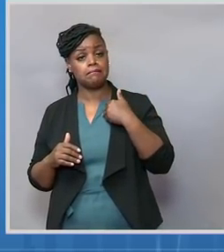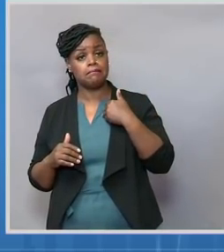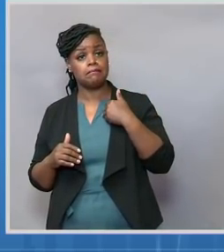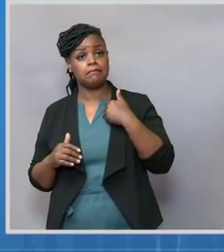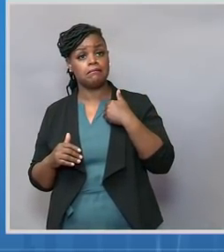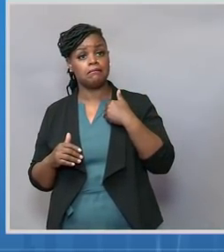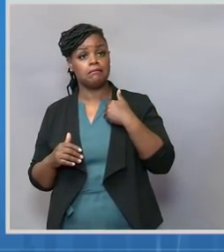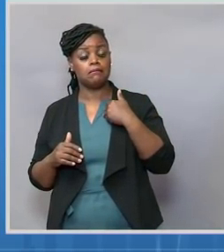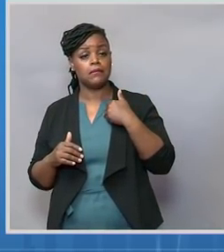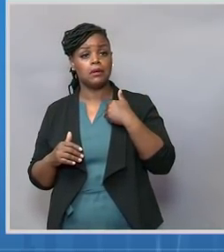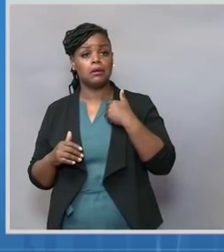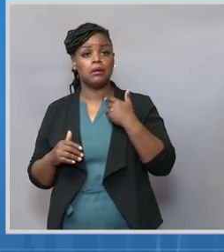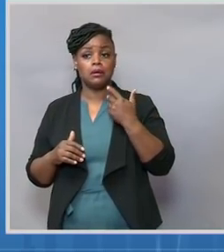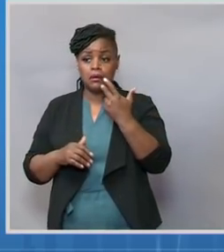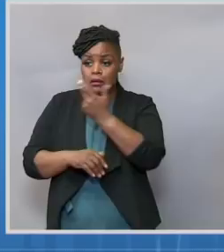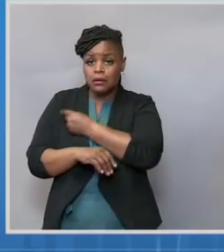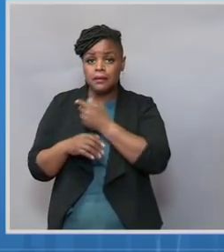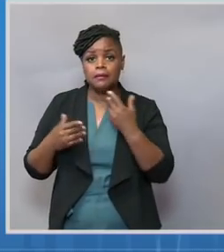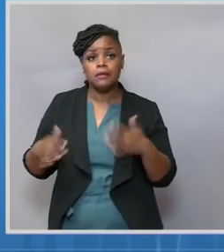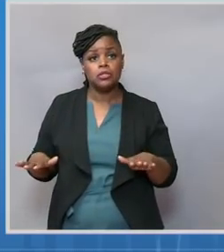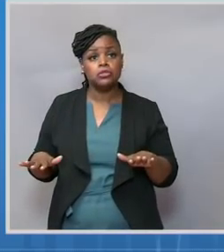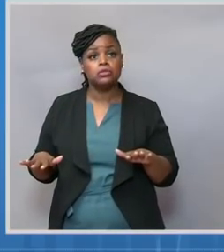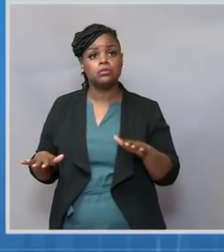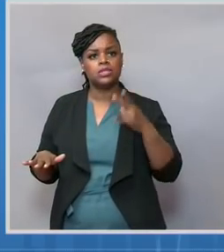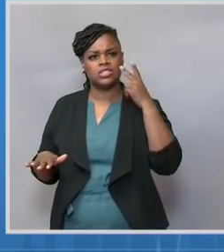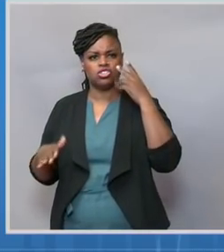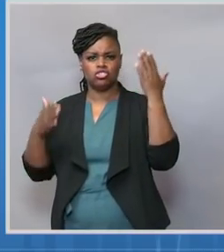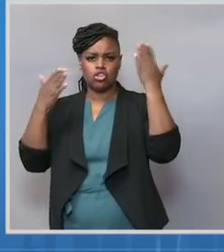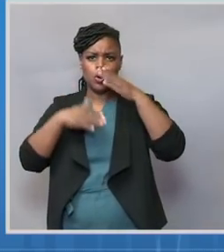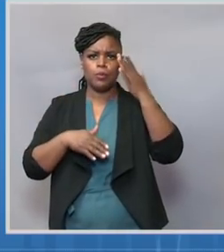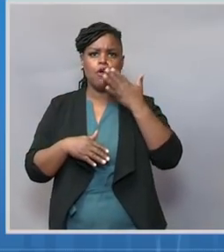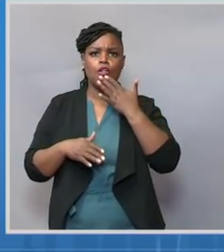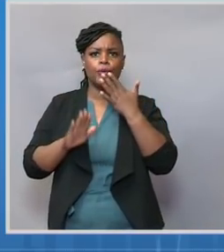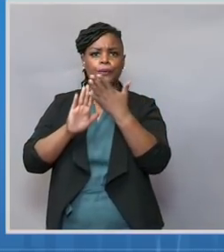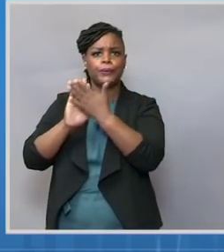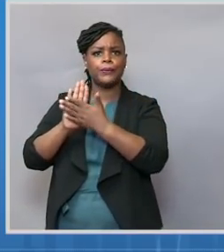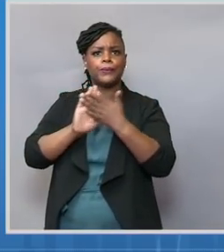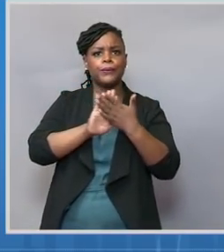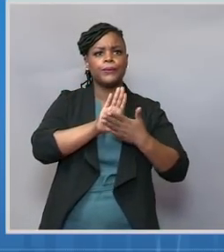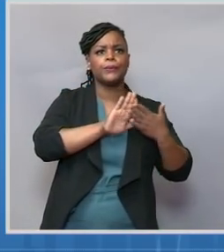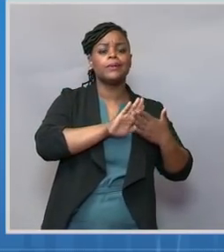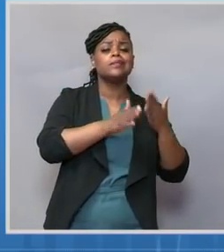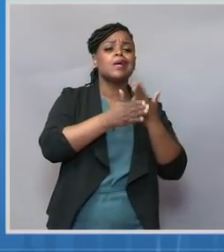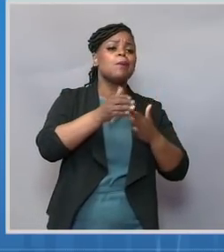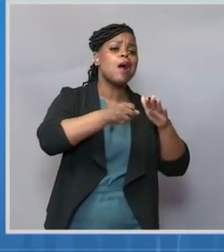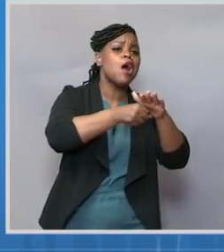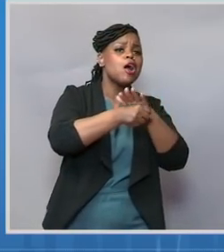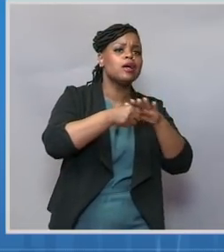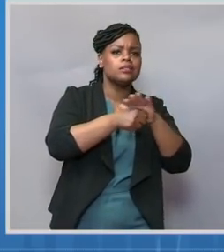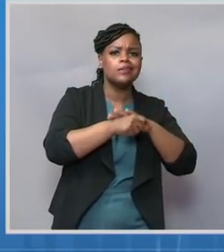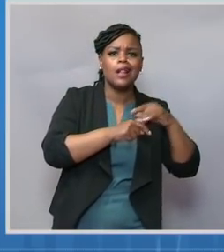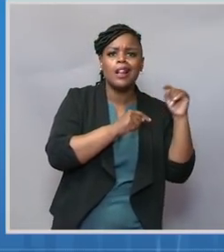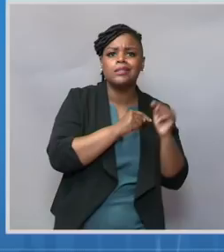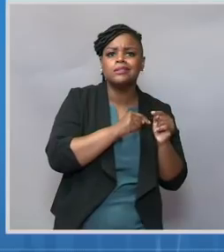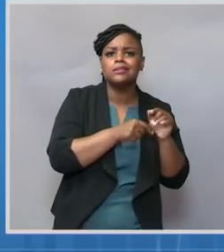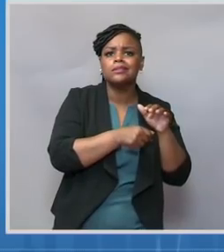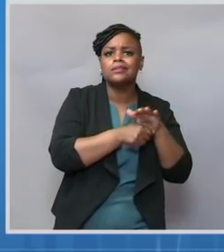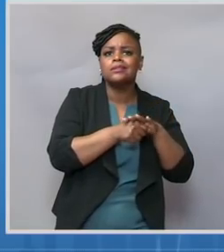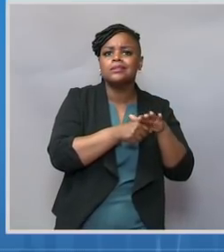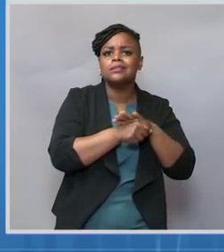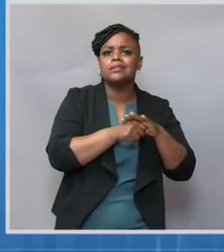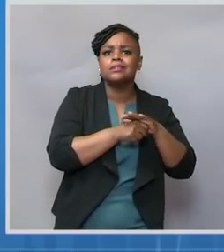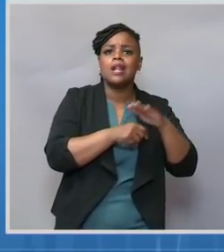indicated by dark blue. But many areas have far less coverage, less than 47%, as